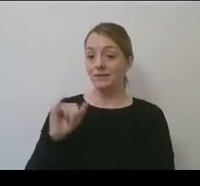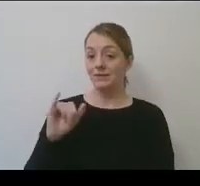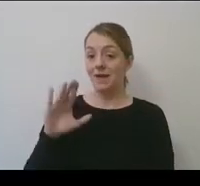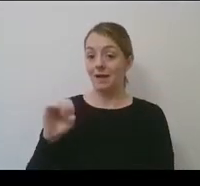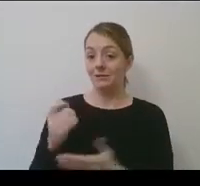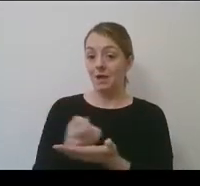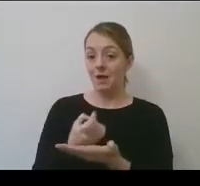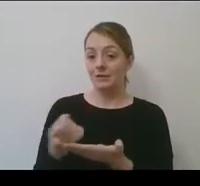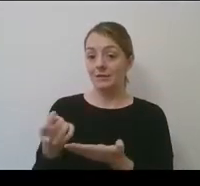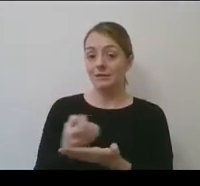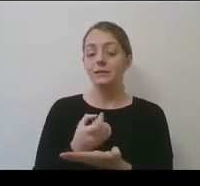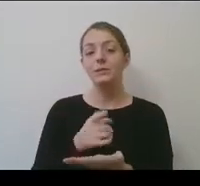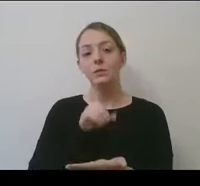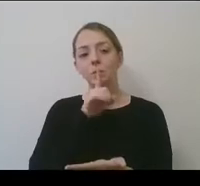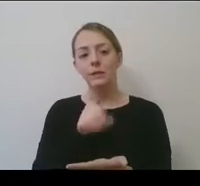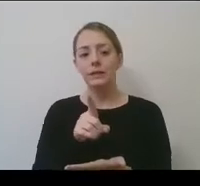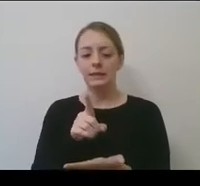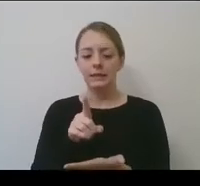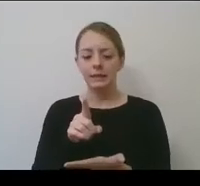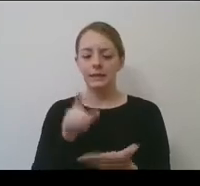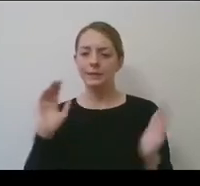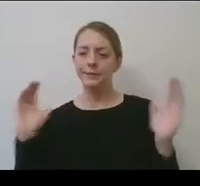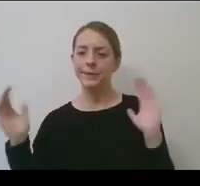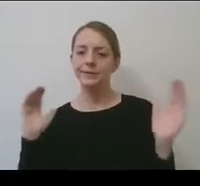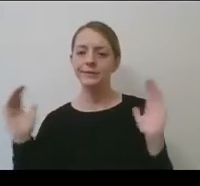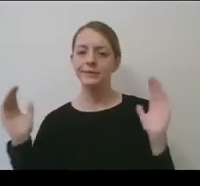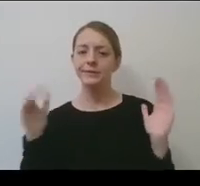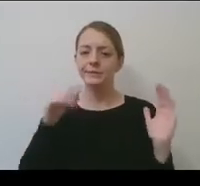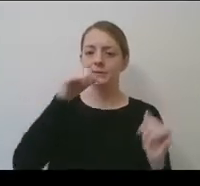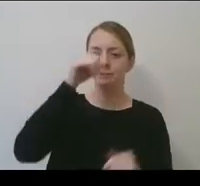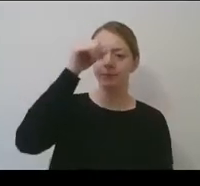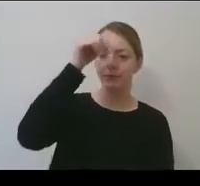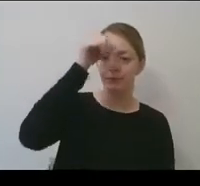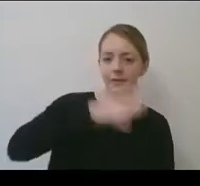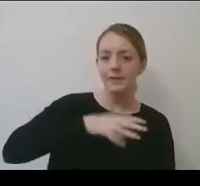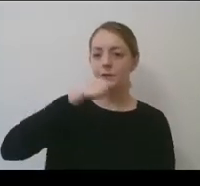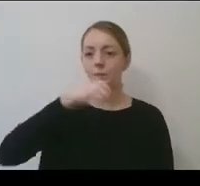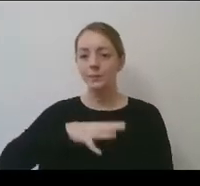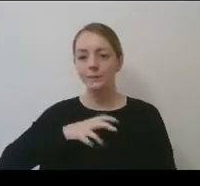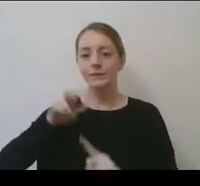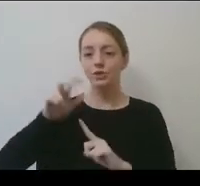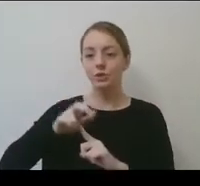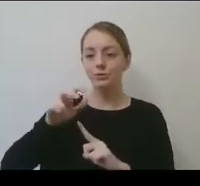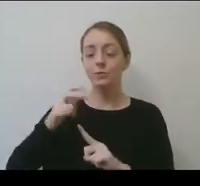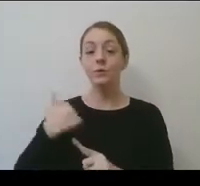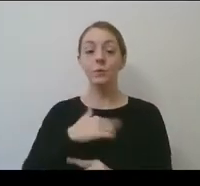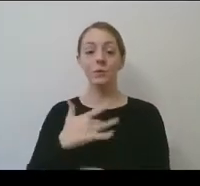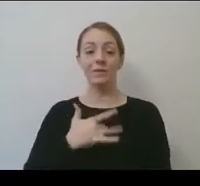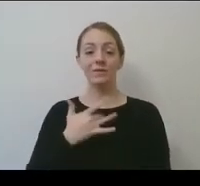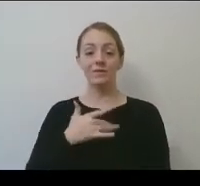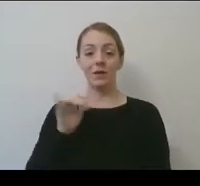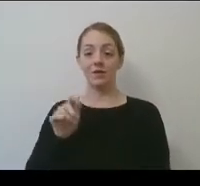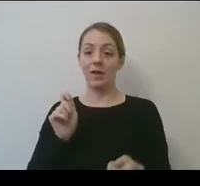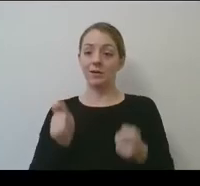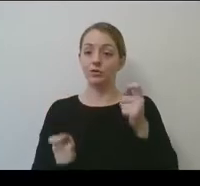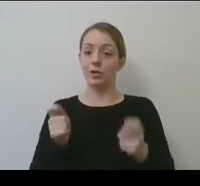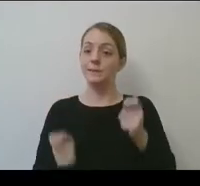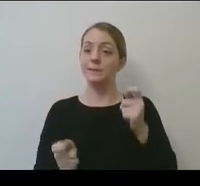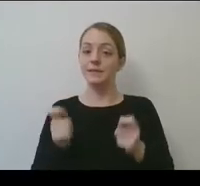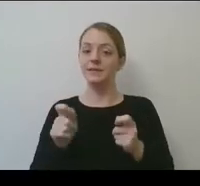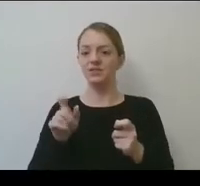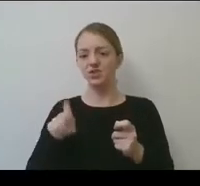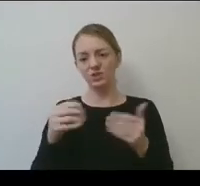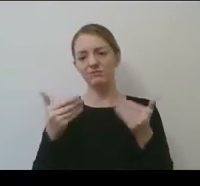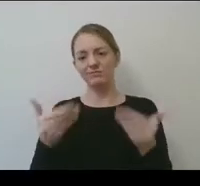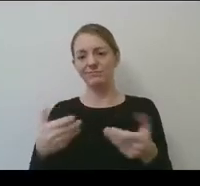and, and, uh, look between, uh, the men's and the women's championships. And, and we felt that that, uh, that adjustment should, should be made.